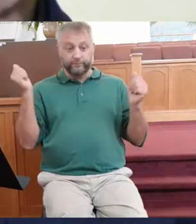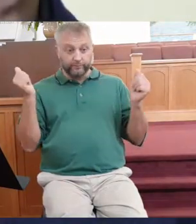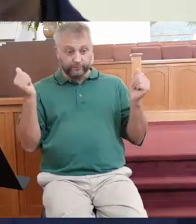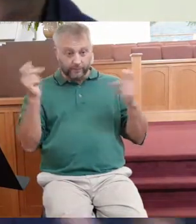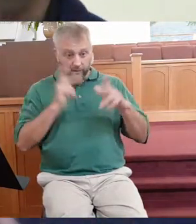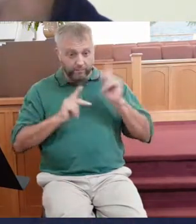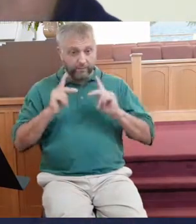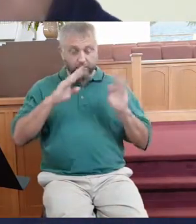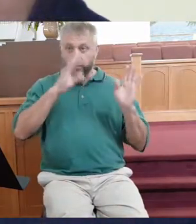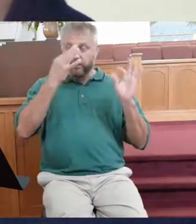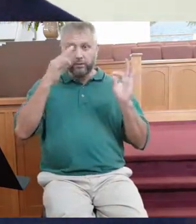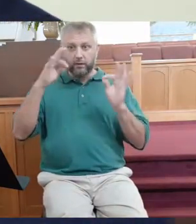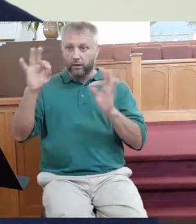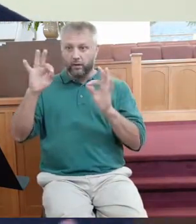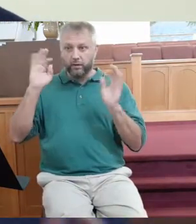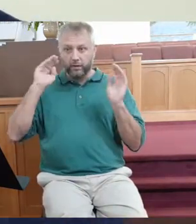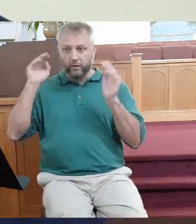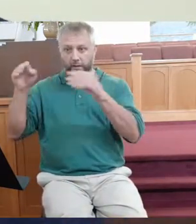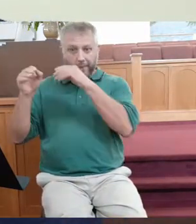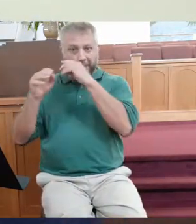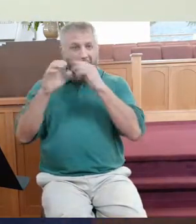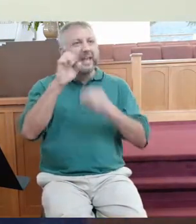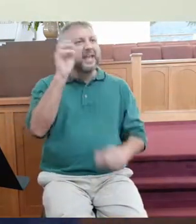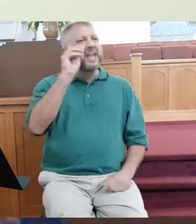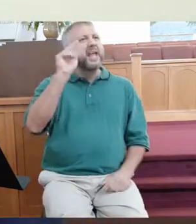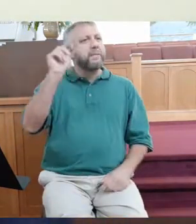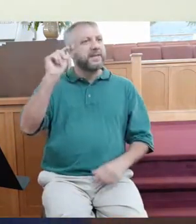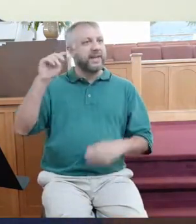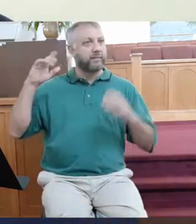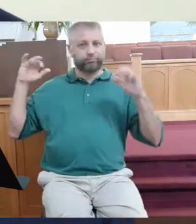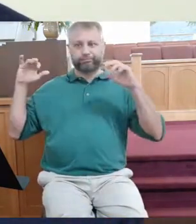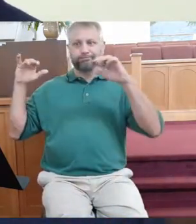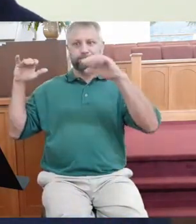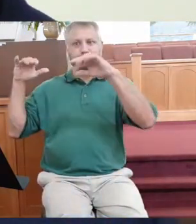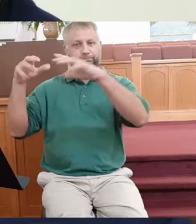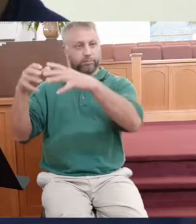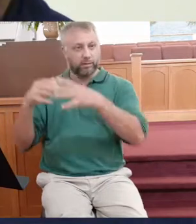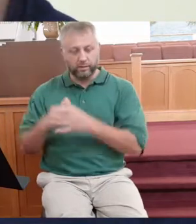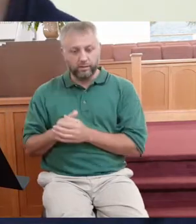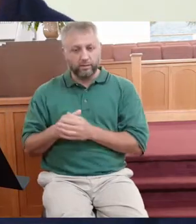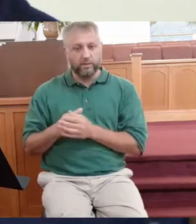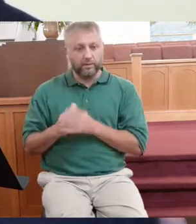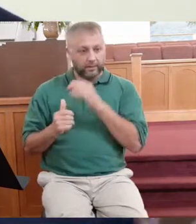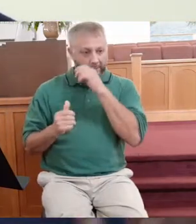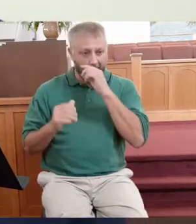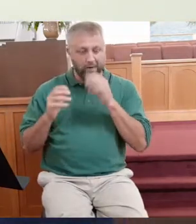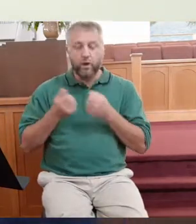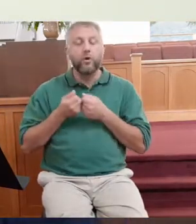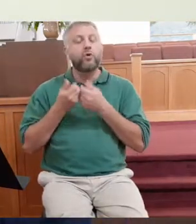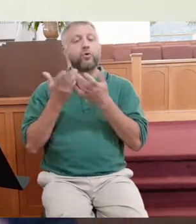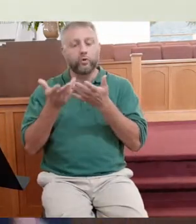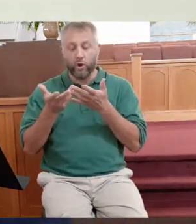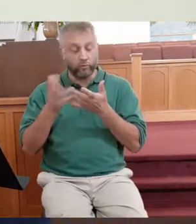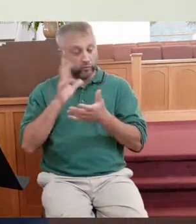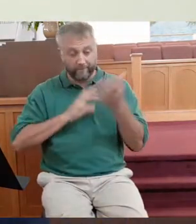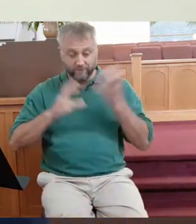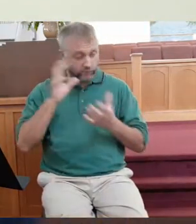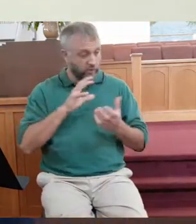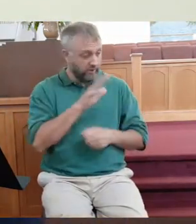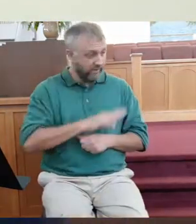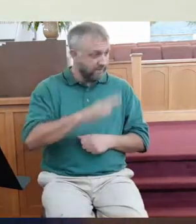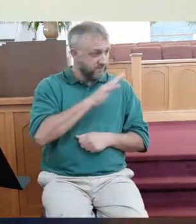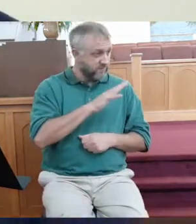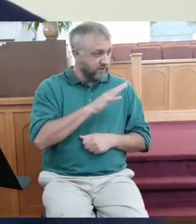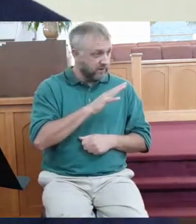everybody's attention is kind of drawn to the EMT's workers and everything that's going on in the stands, which caused some confusion on the field,